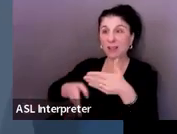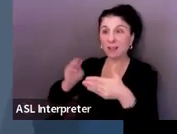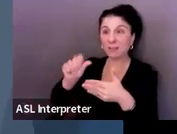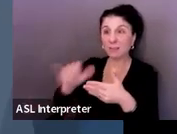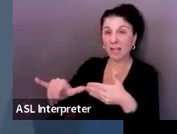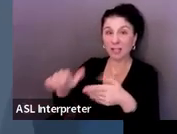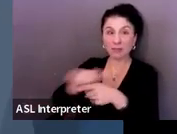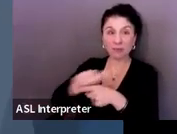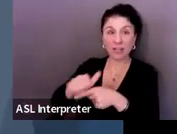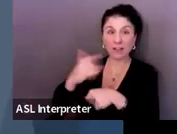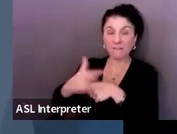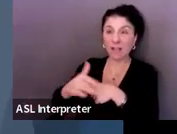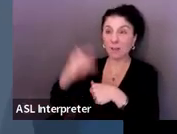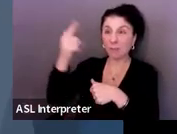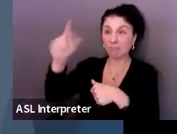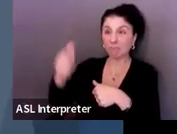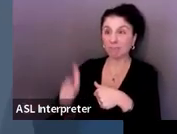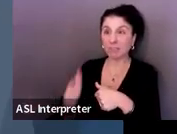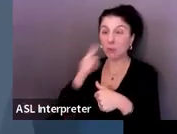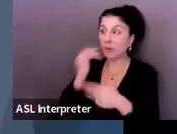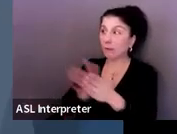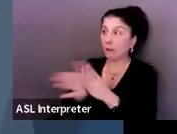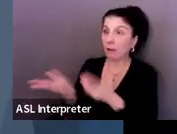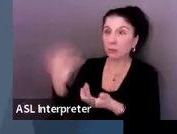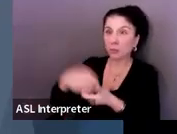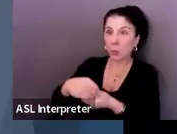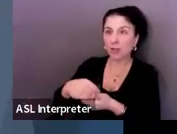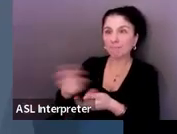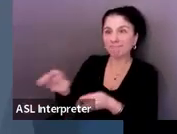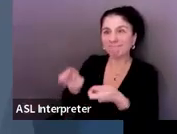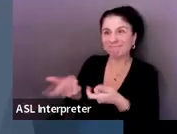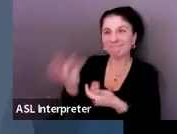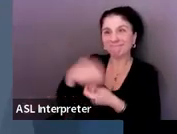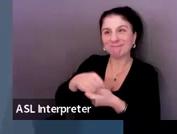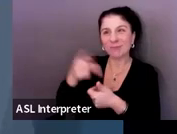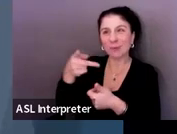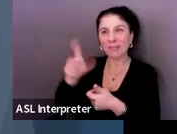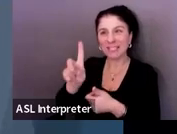feel free to join us for any of these professional development opportunities.